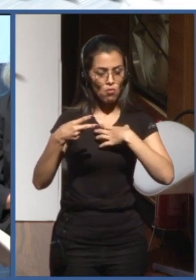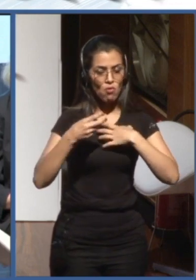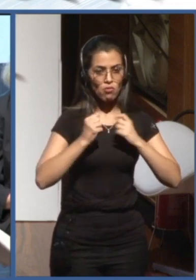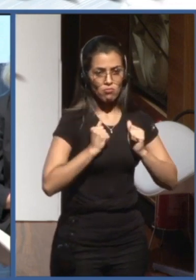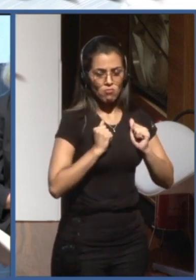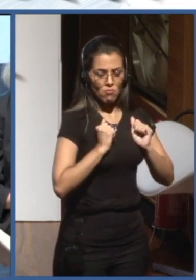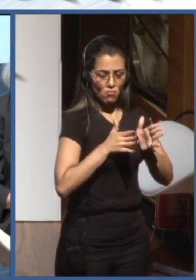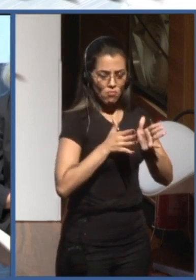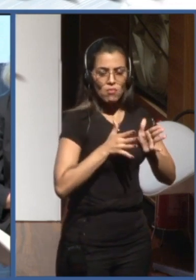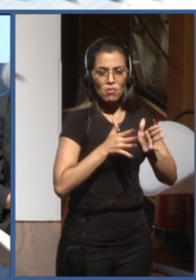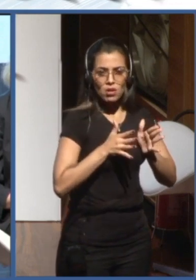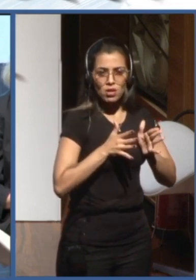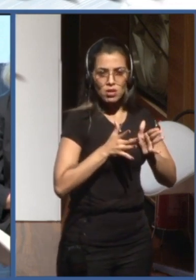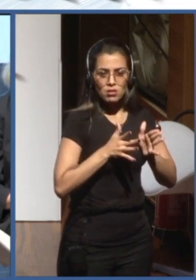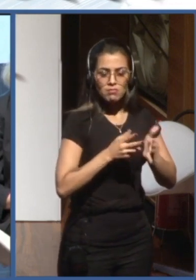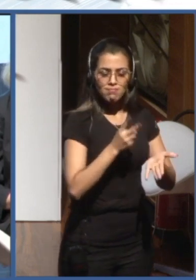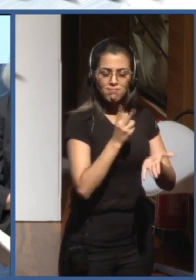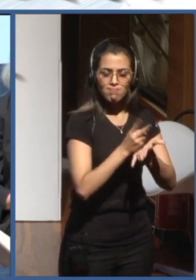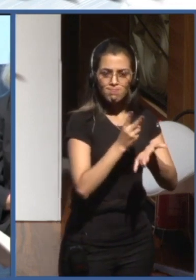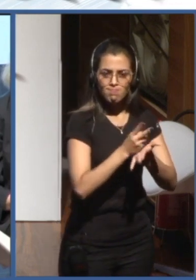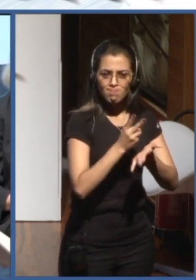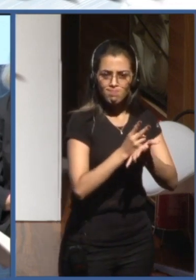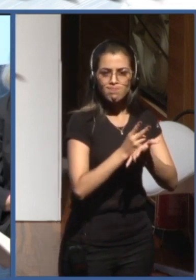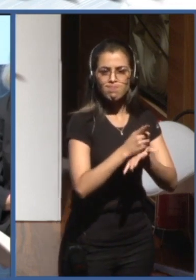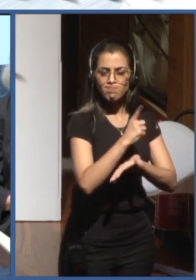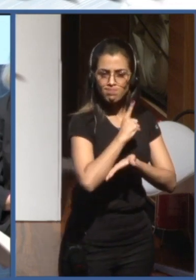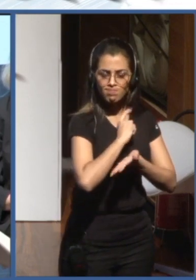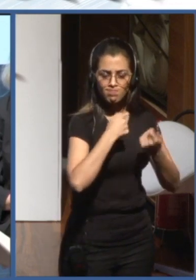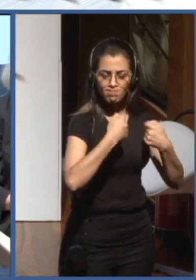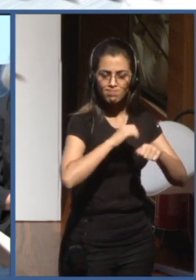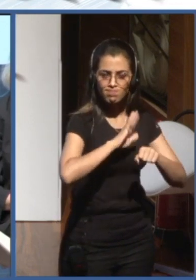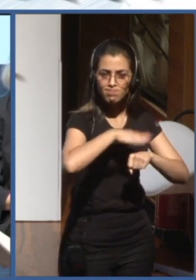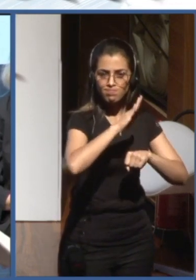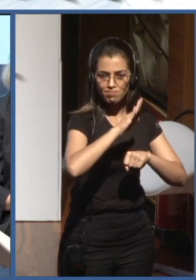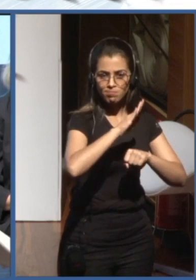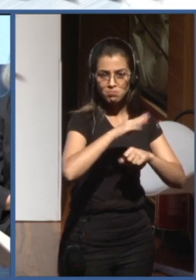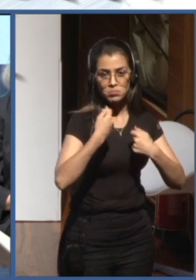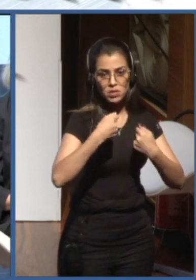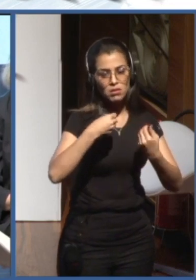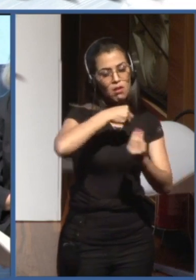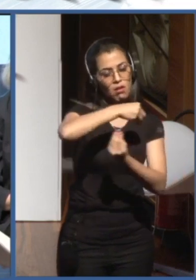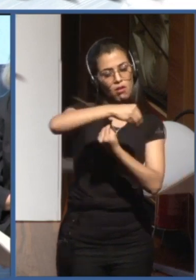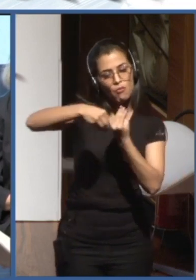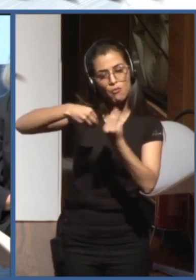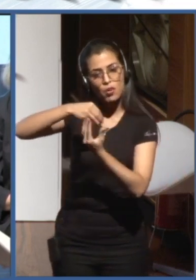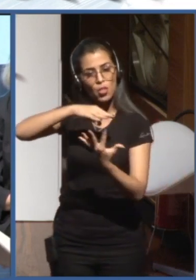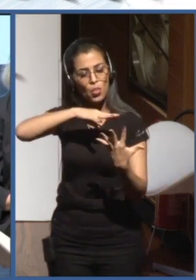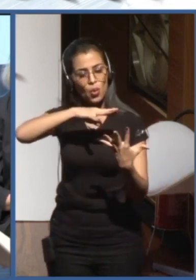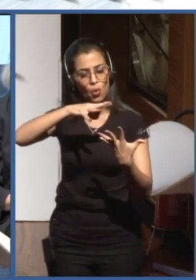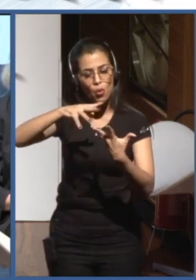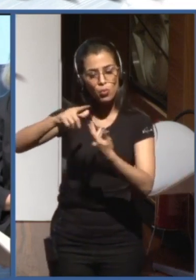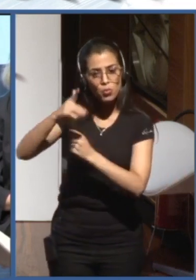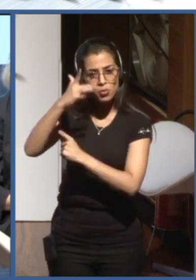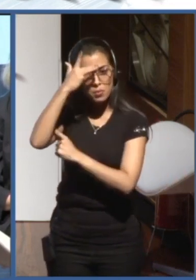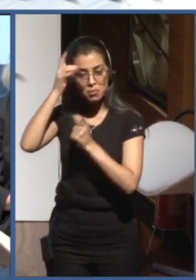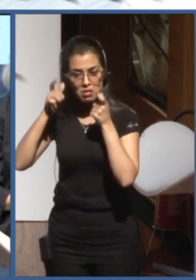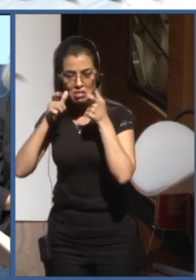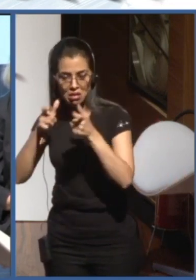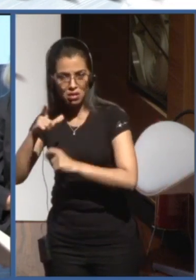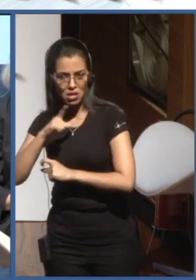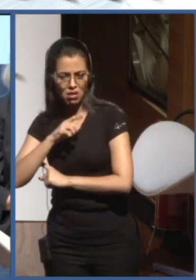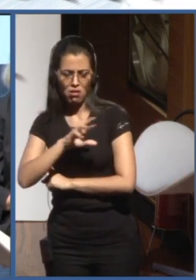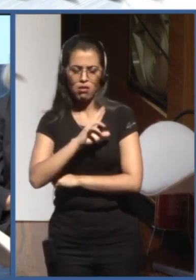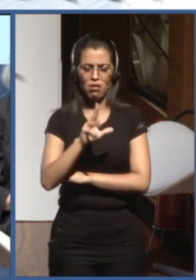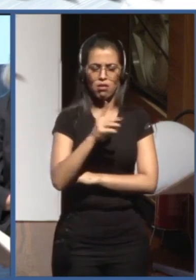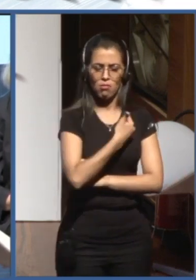more needed we need to involve with all stakeholders not just private sector governmental you know uh states and